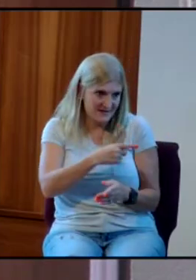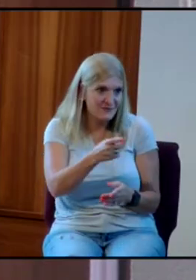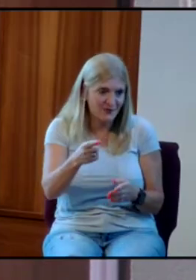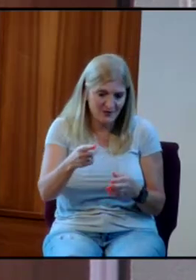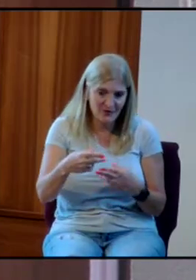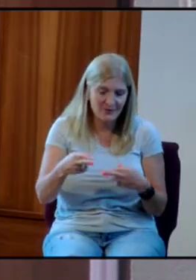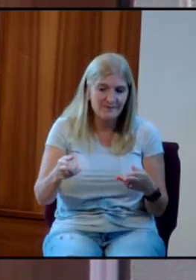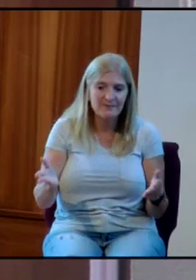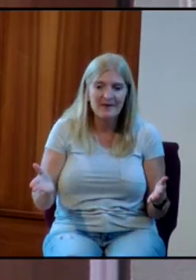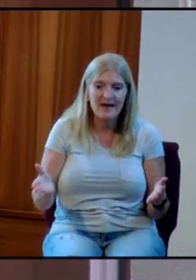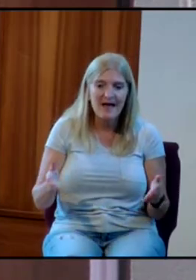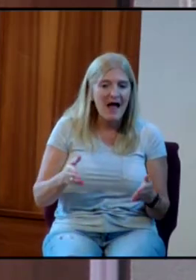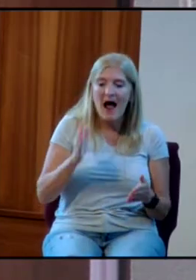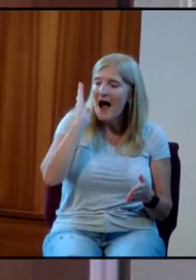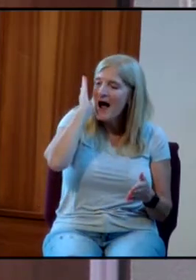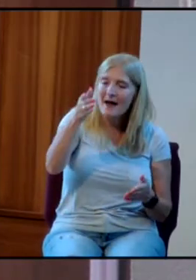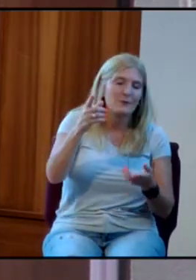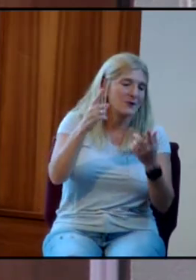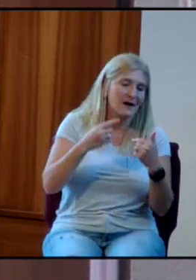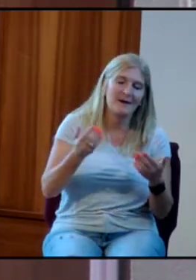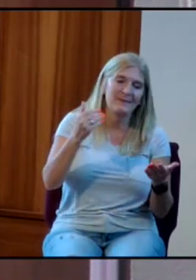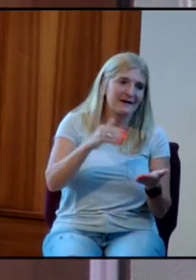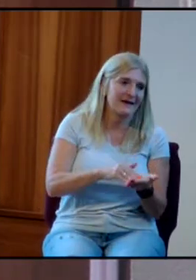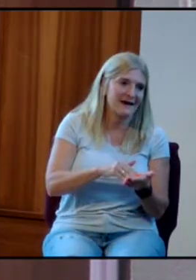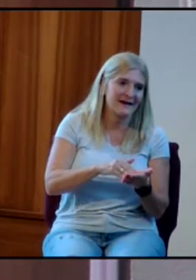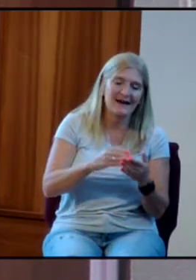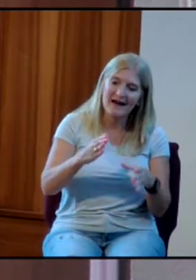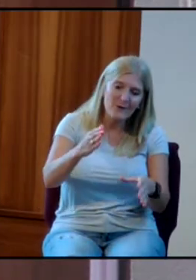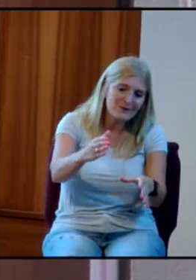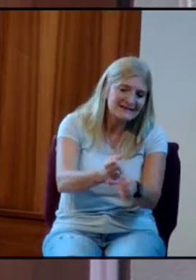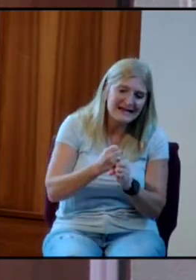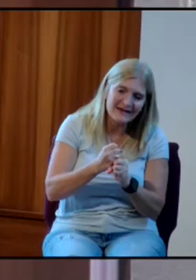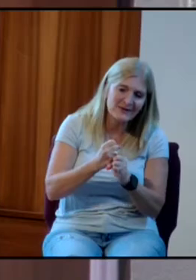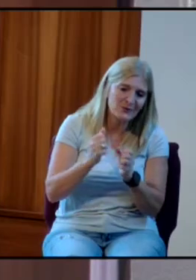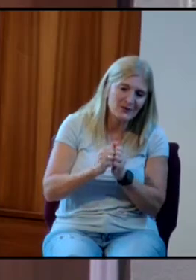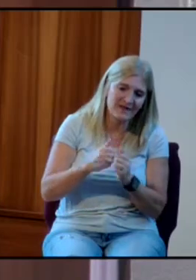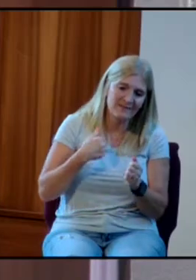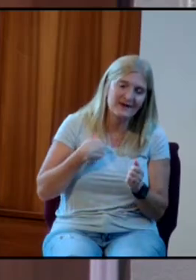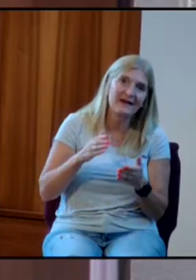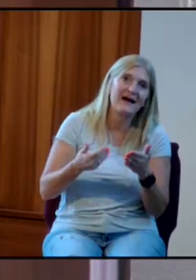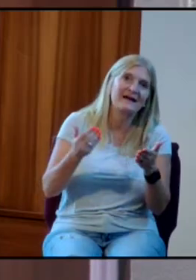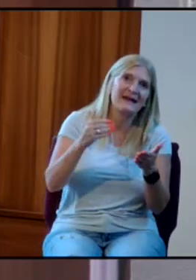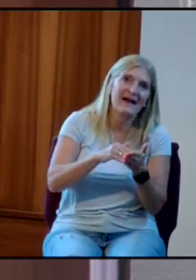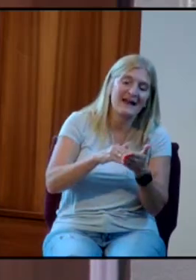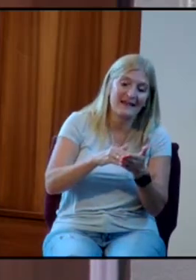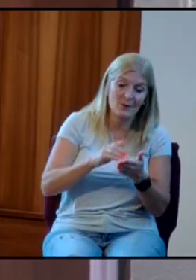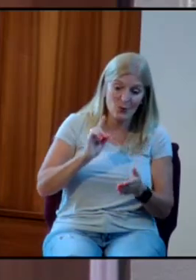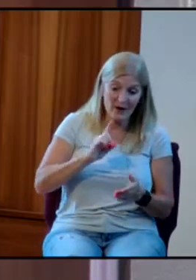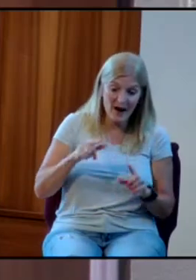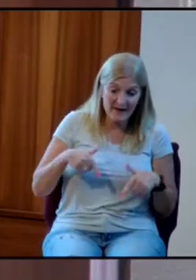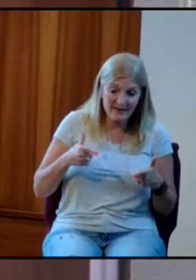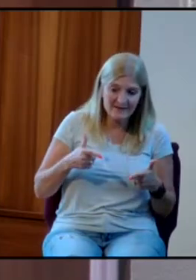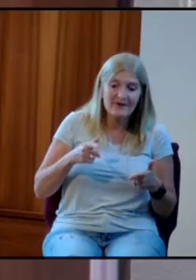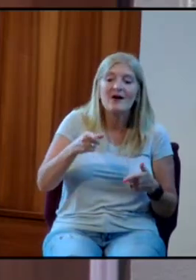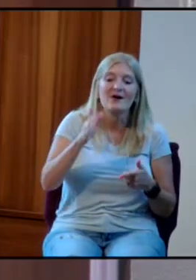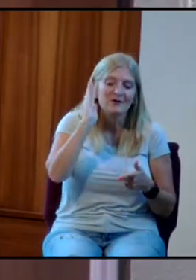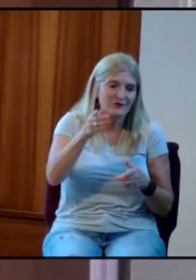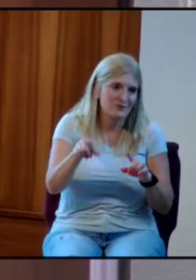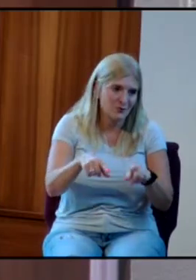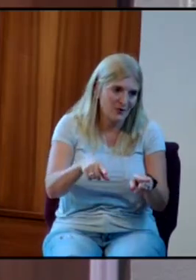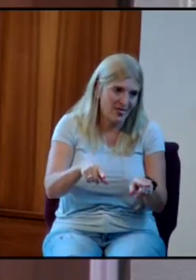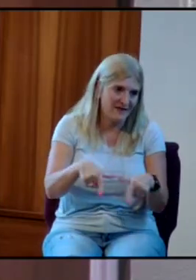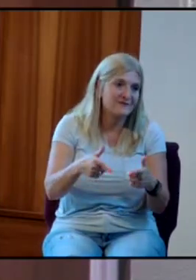place for you, I will doubtlessly come again and receive you to myself that where I am, there you may be also.